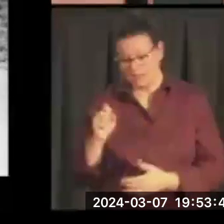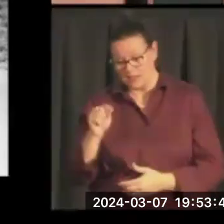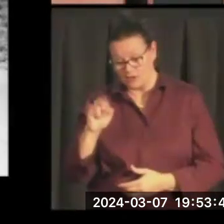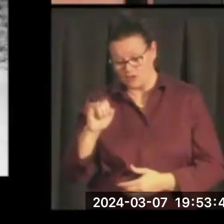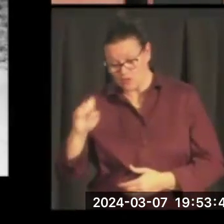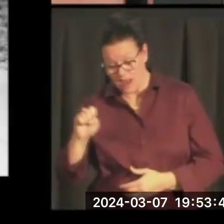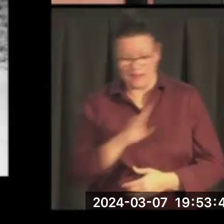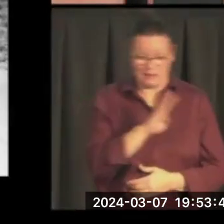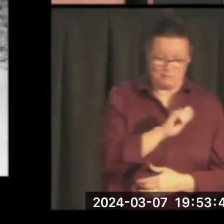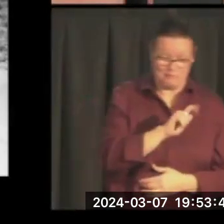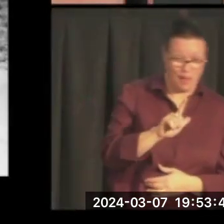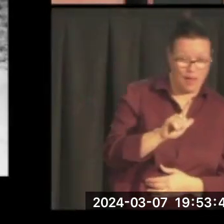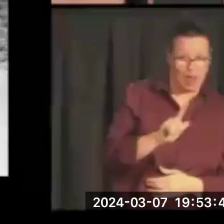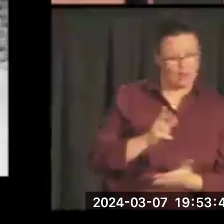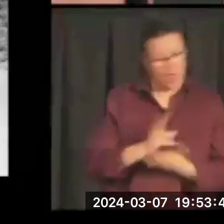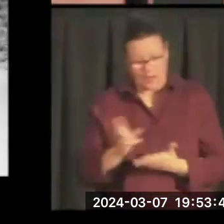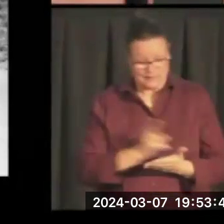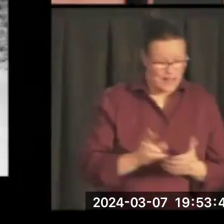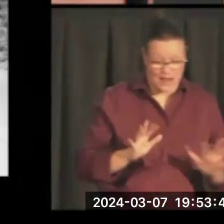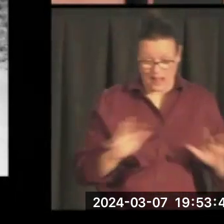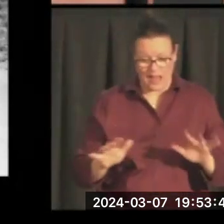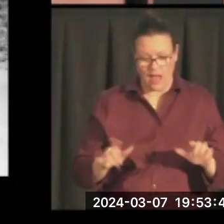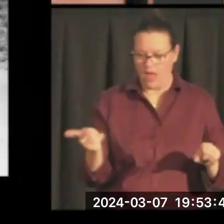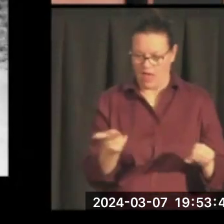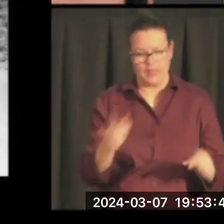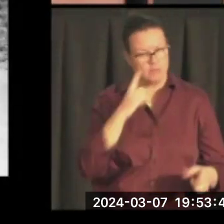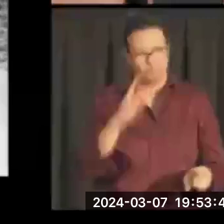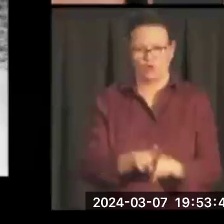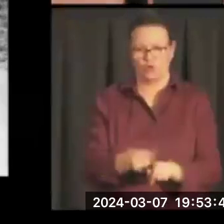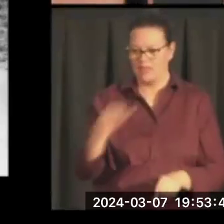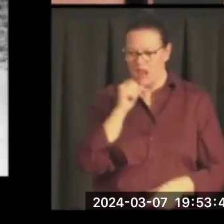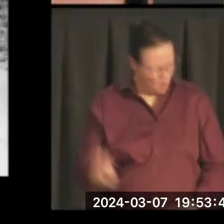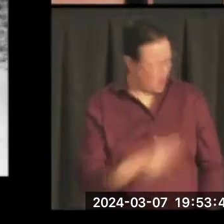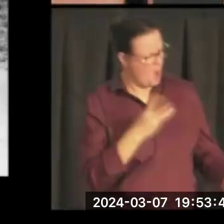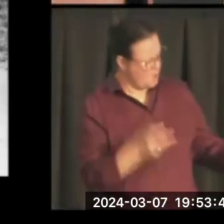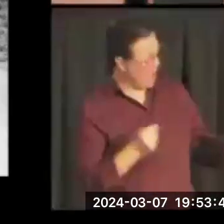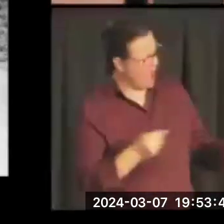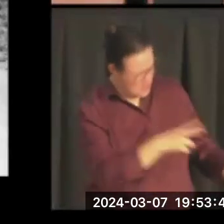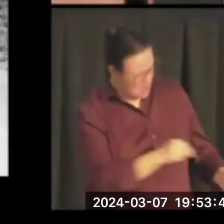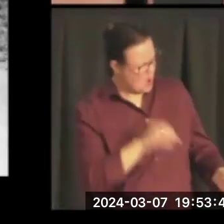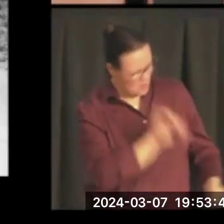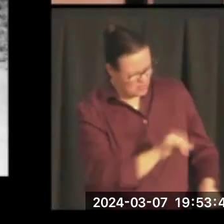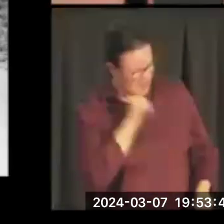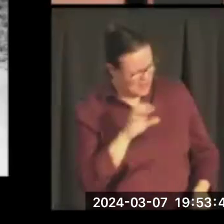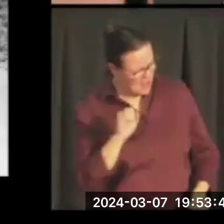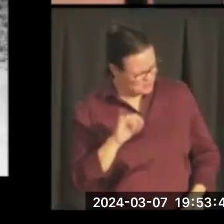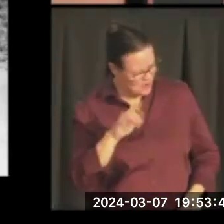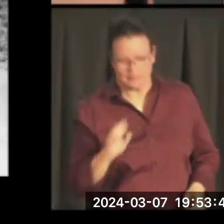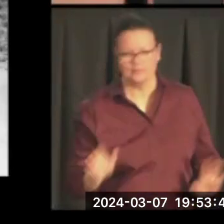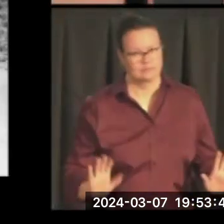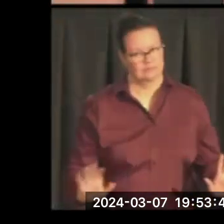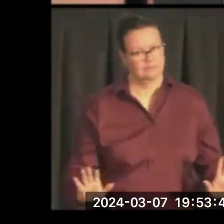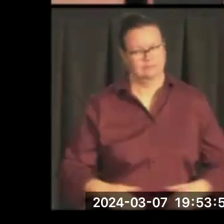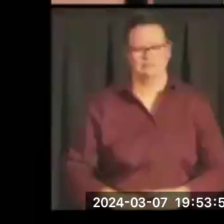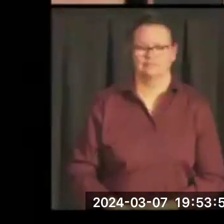listen to him, right? They're not going to turn around and say, are you out of your mind? I mean, listen, that was way outside. And at the